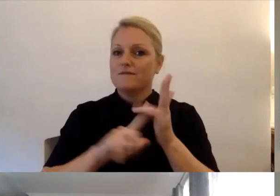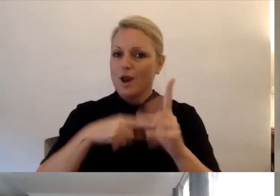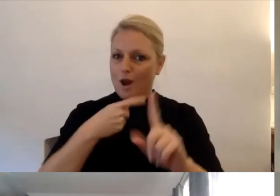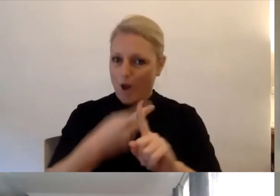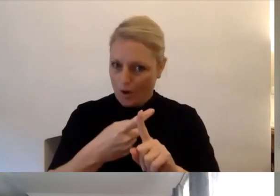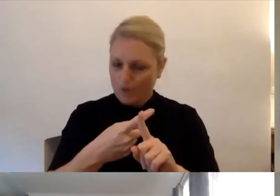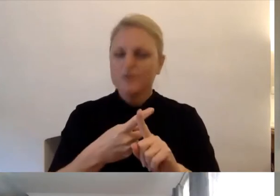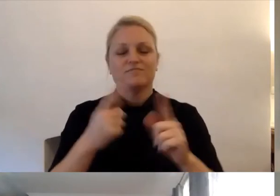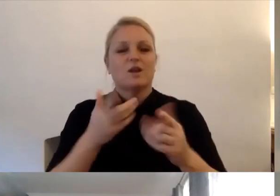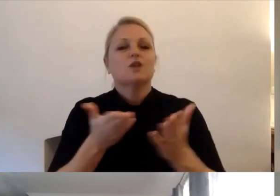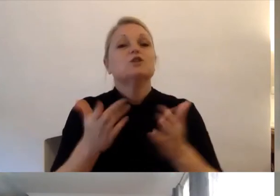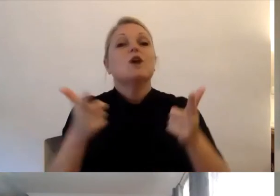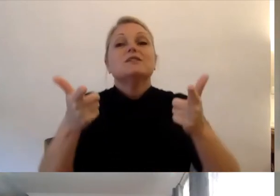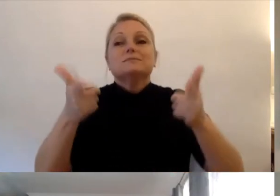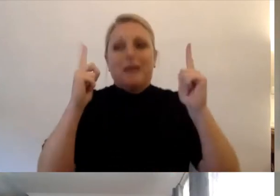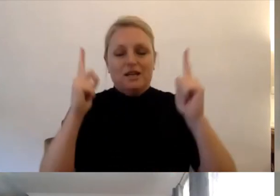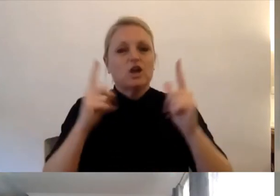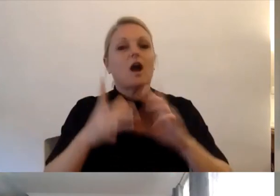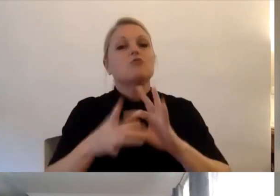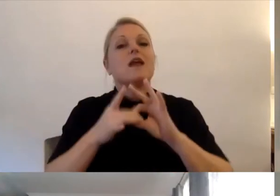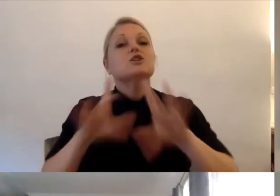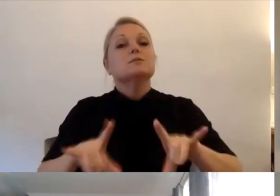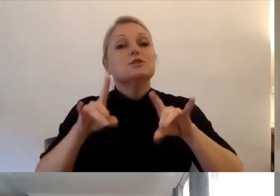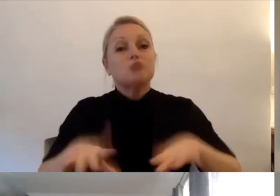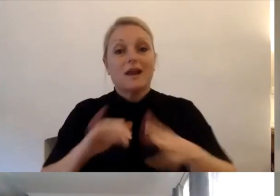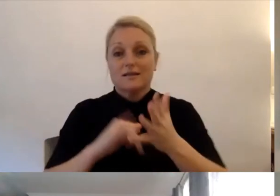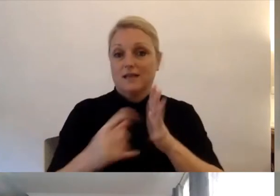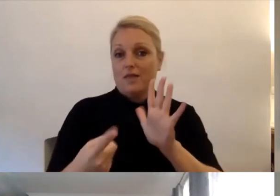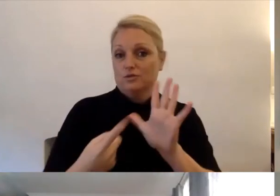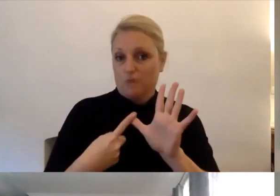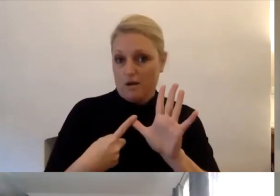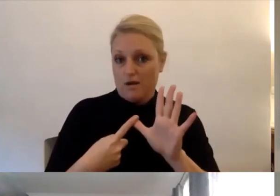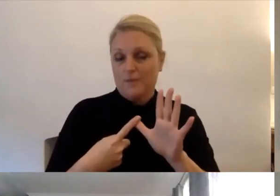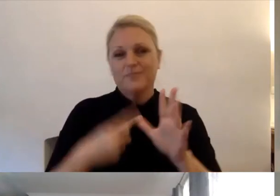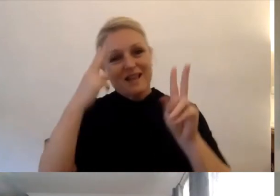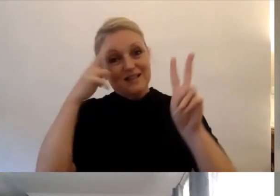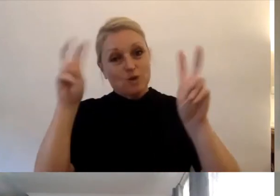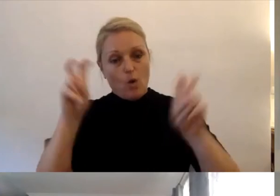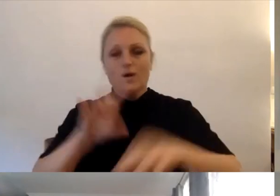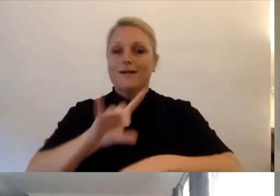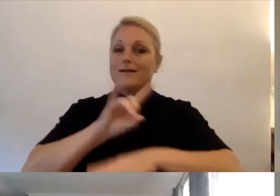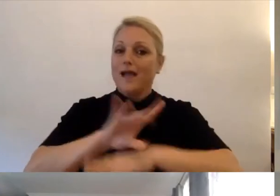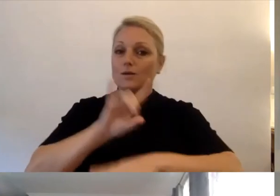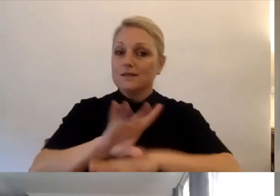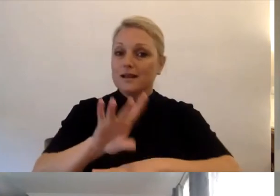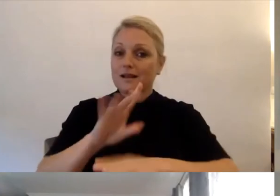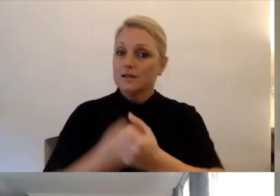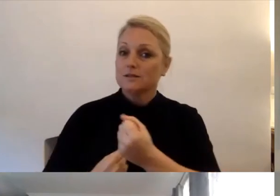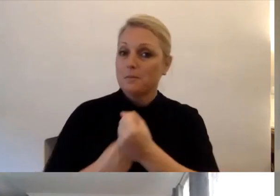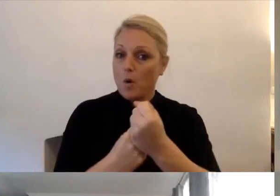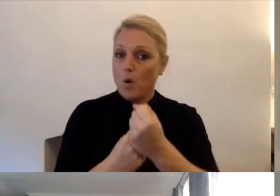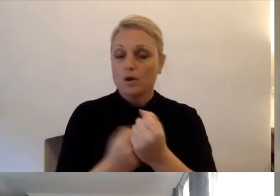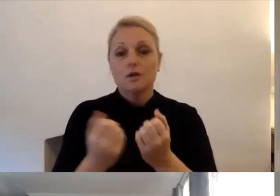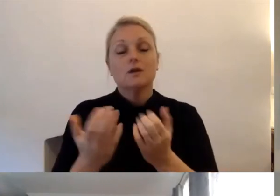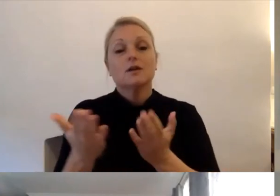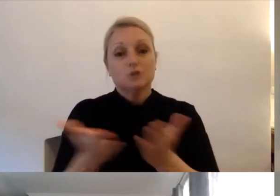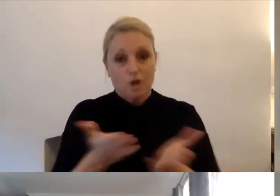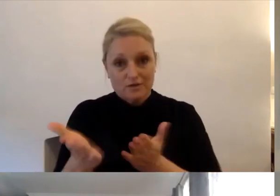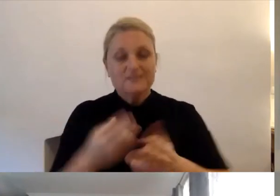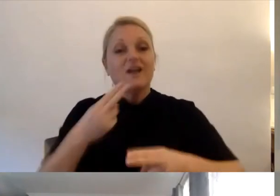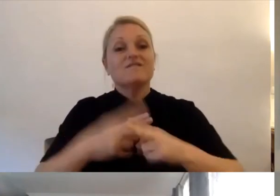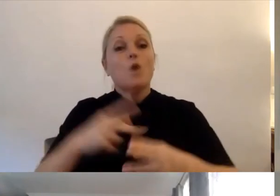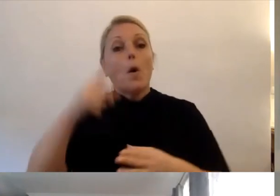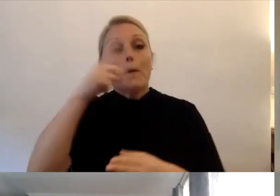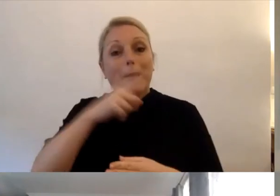Australia, South Australia. And the service is called Counselling and Support for People Affected by the Disability